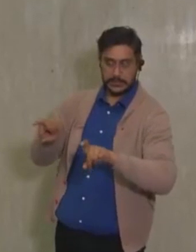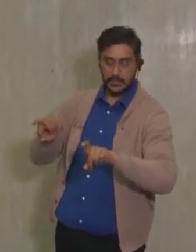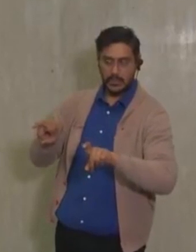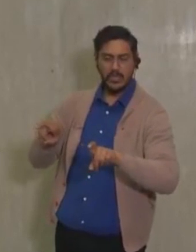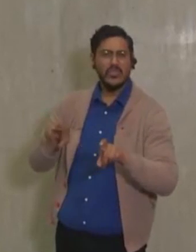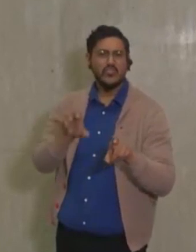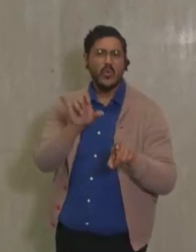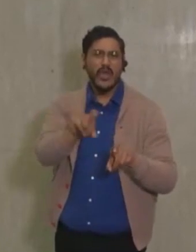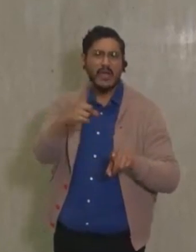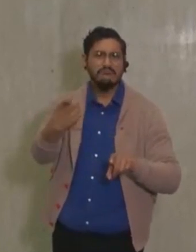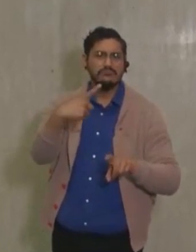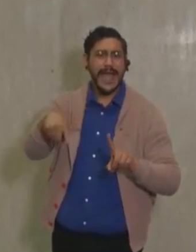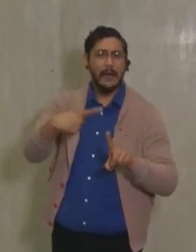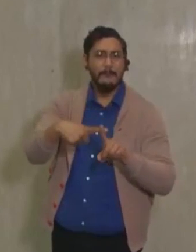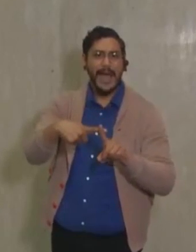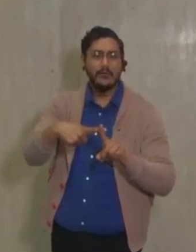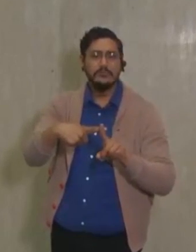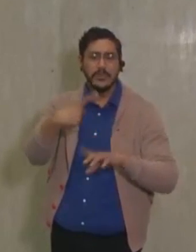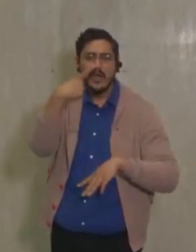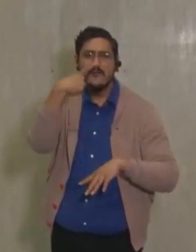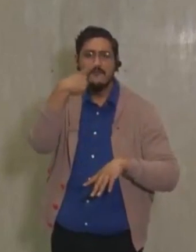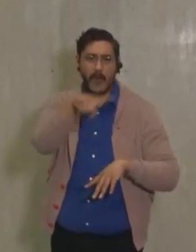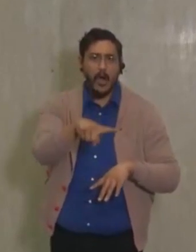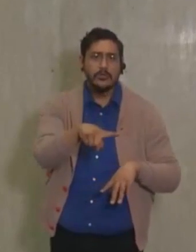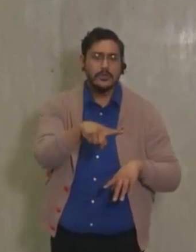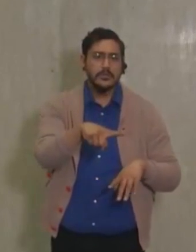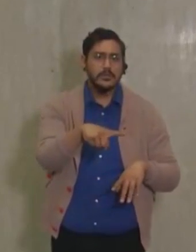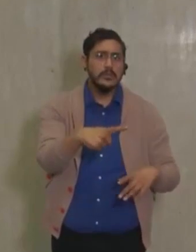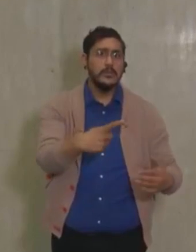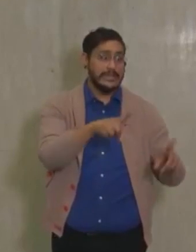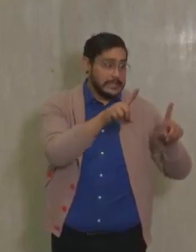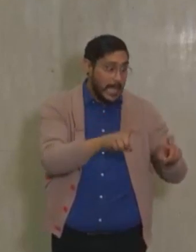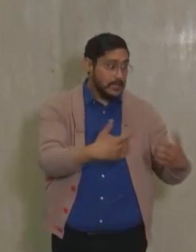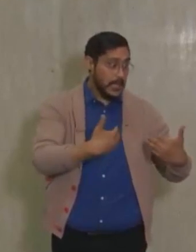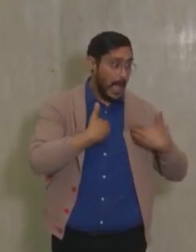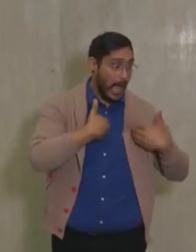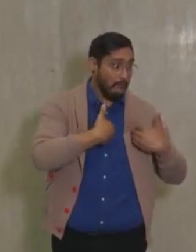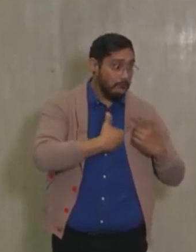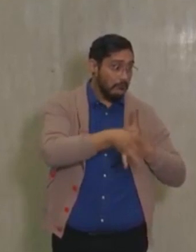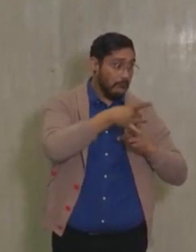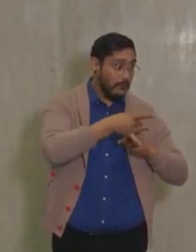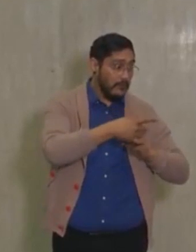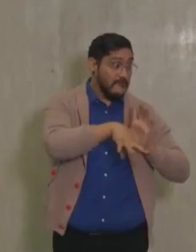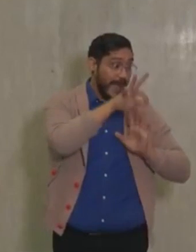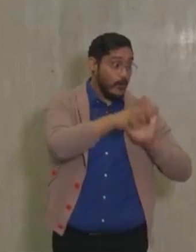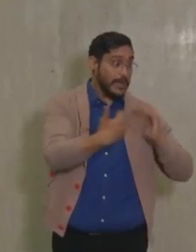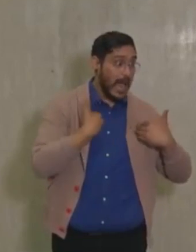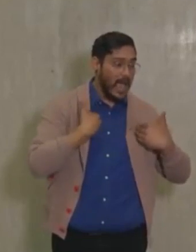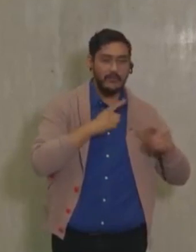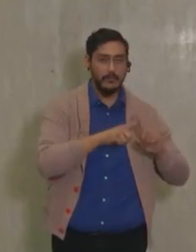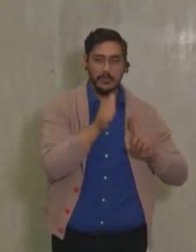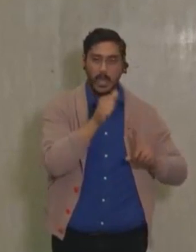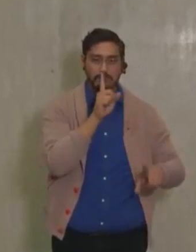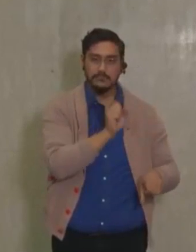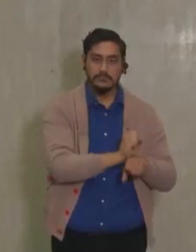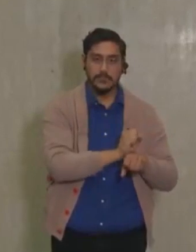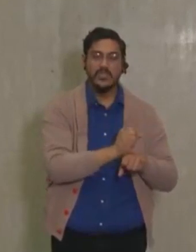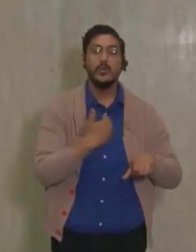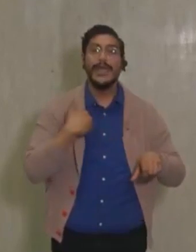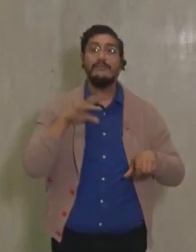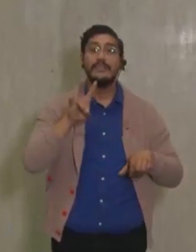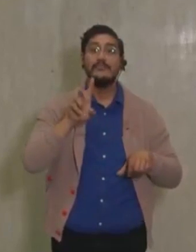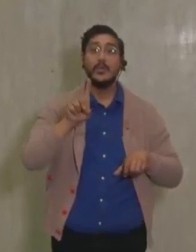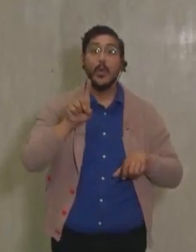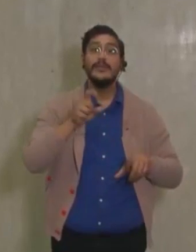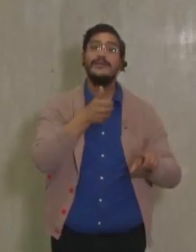the manufacturer of the kit tested 371 samples, which were confirmed